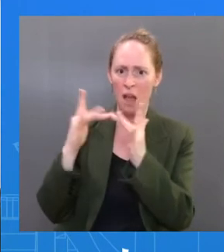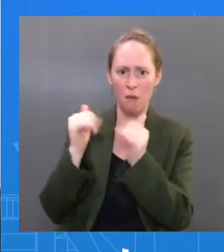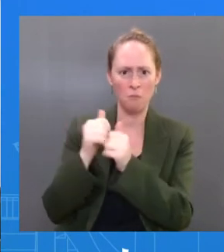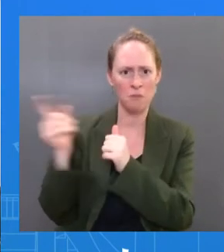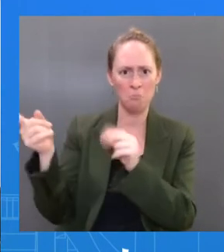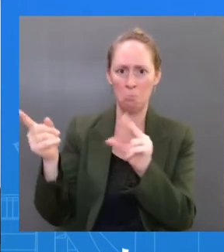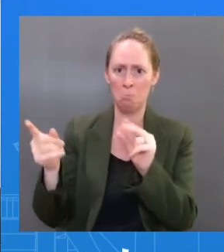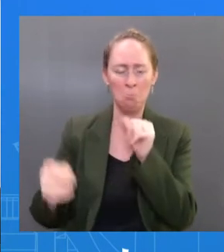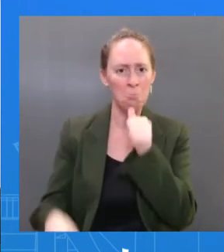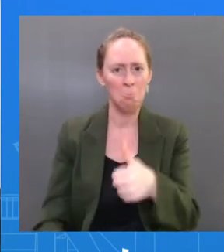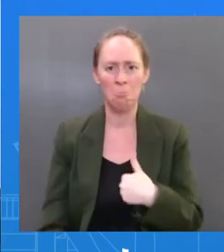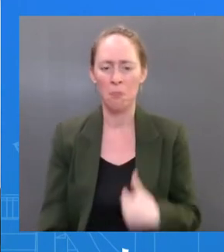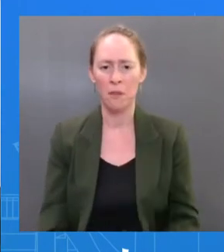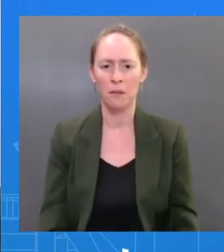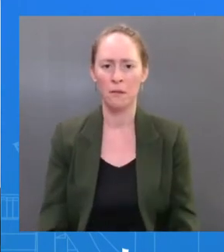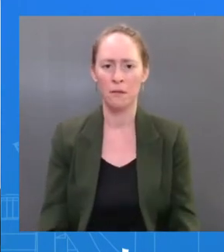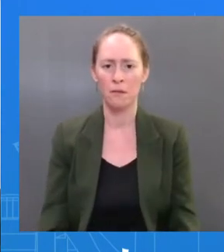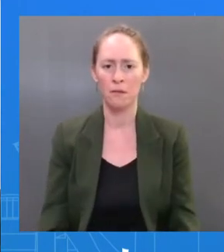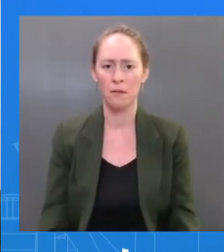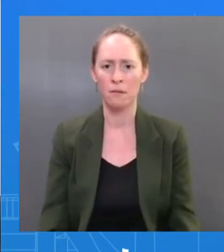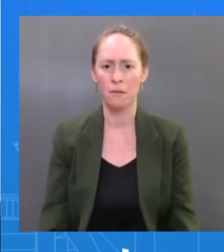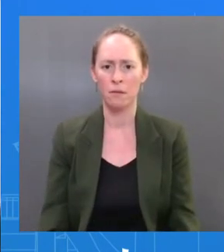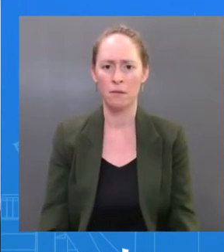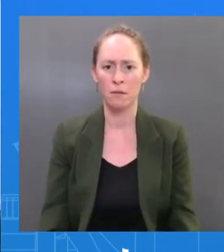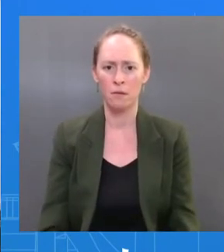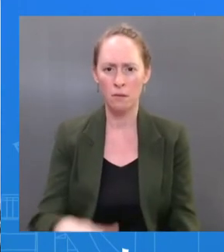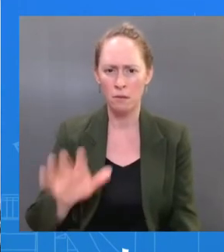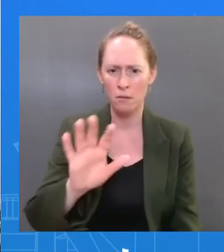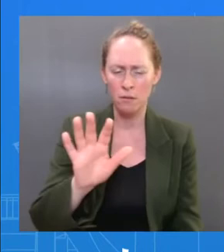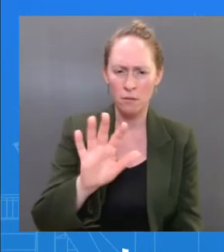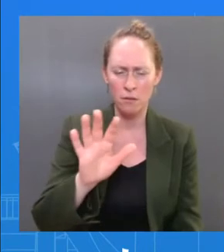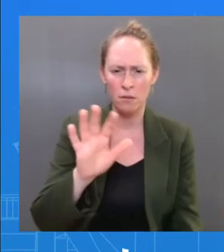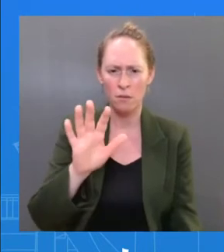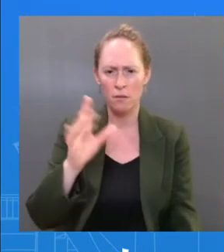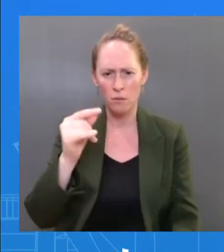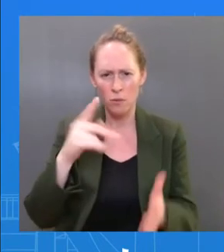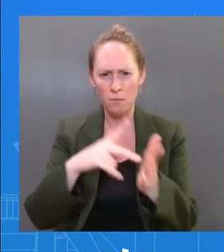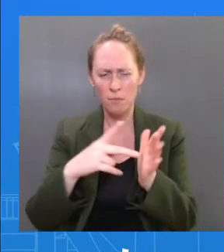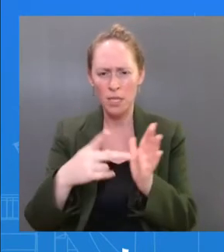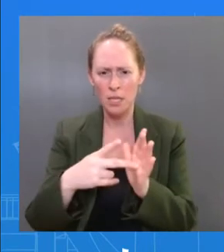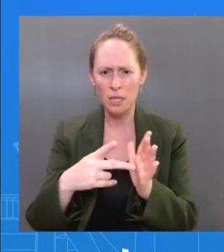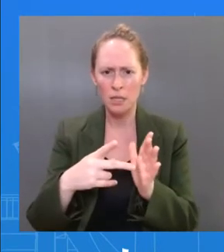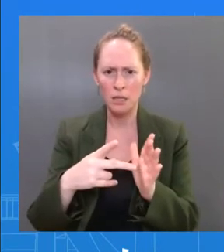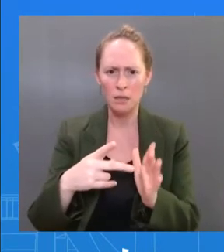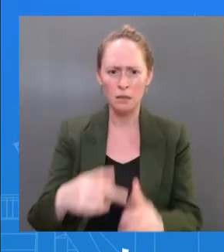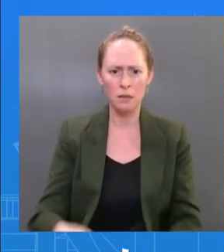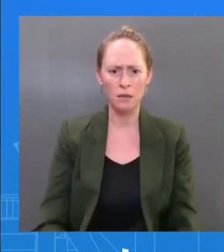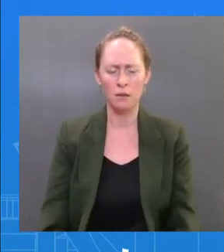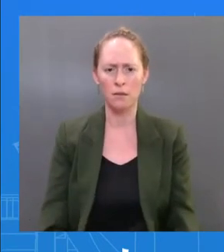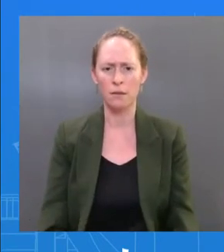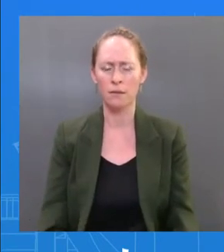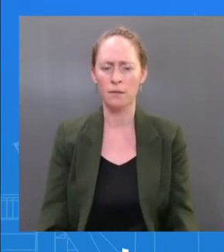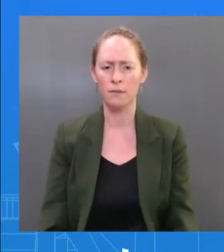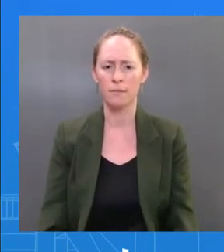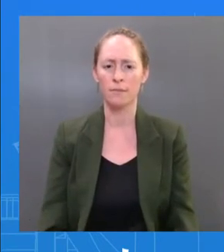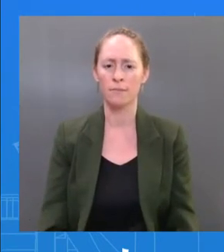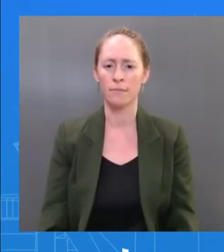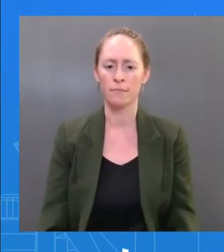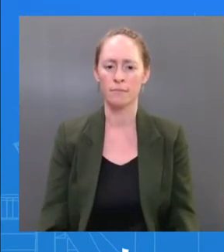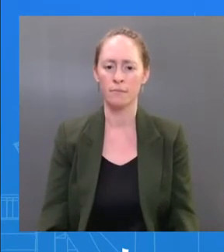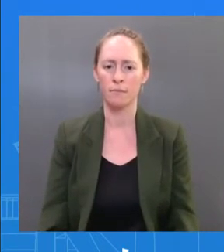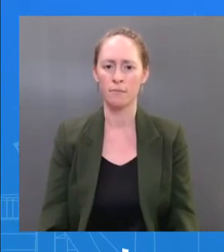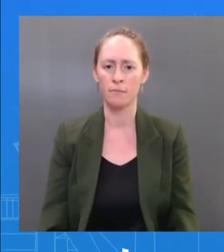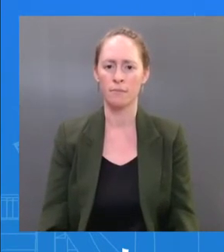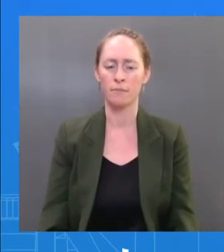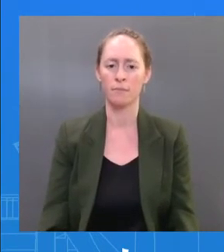Dr. I mean, I — I could expand on it myself. sure. That's right. Dr. But according to the CDC guidance, yes, I was with the President, but it